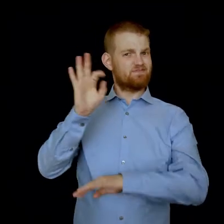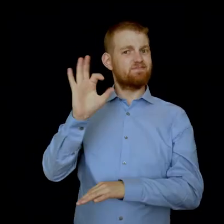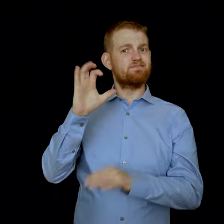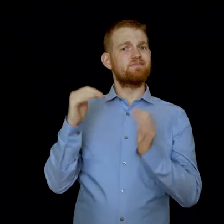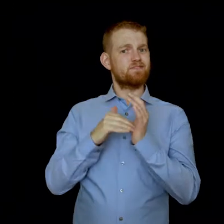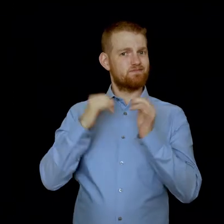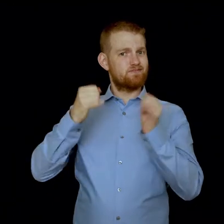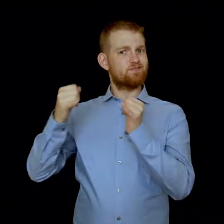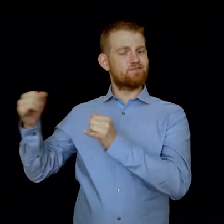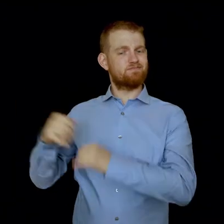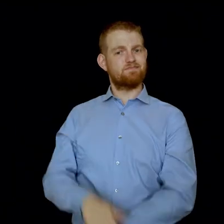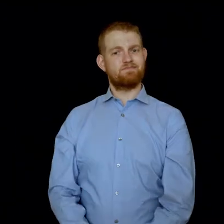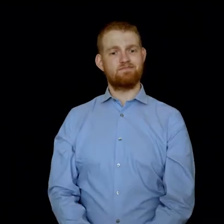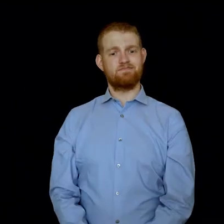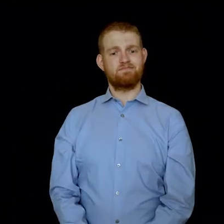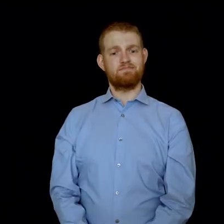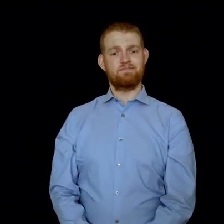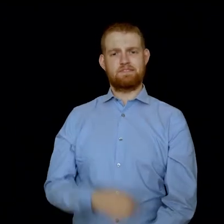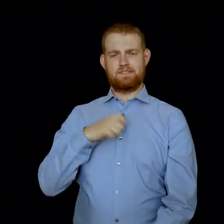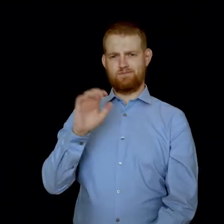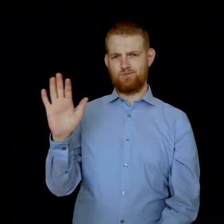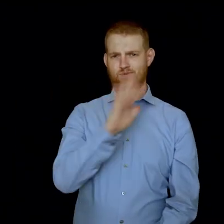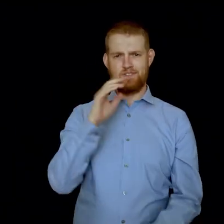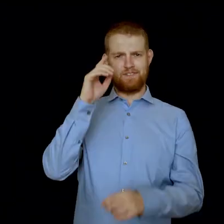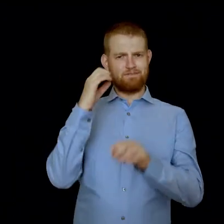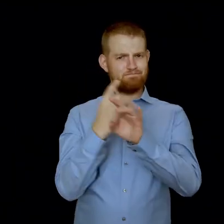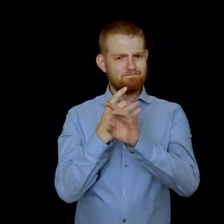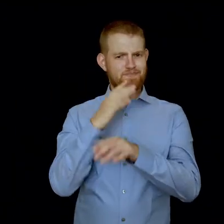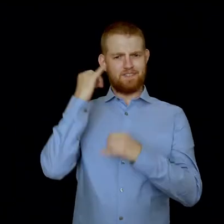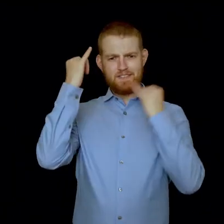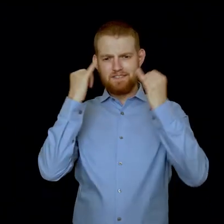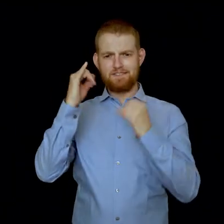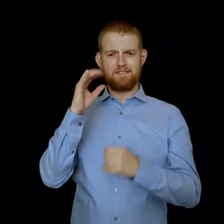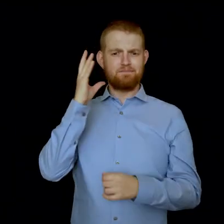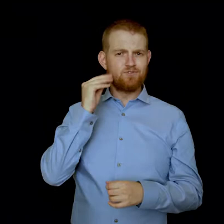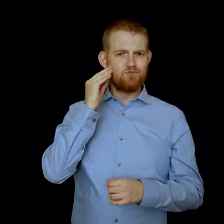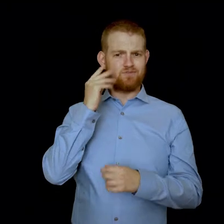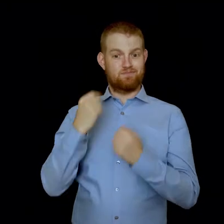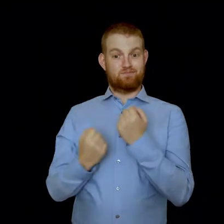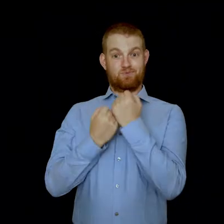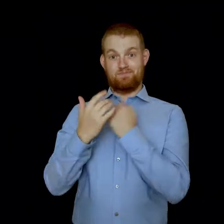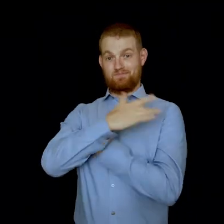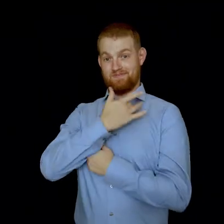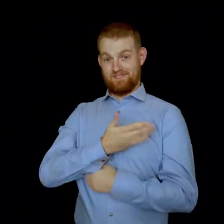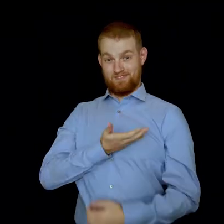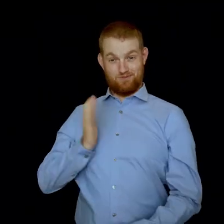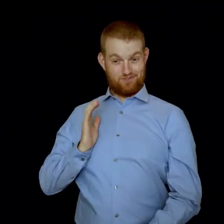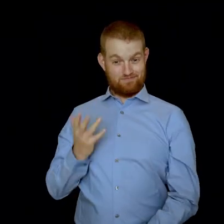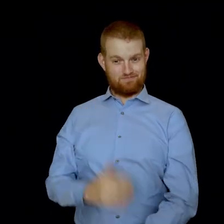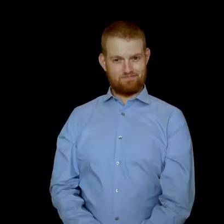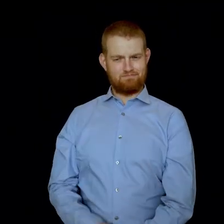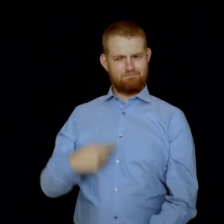as having a disability and we need your input, your ideas and experiences as we shape the future of our